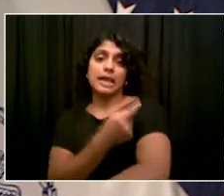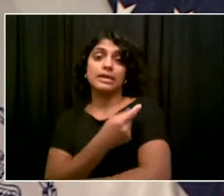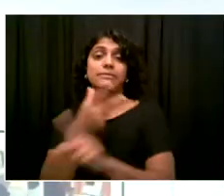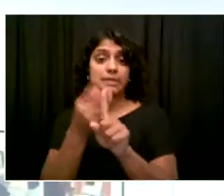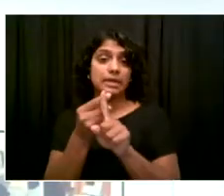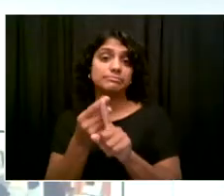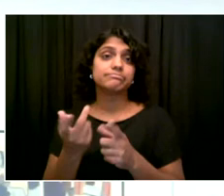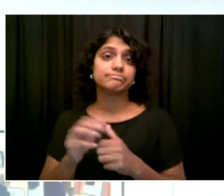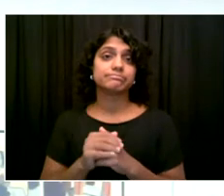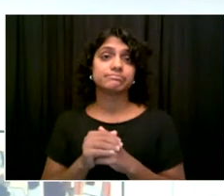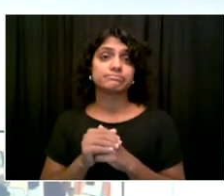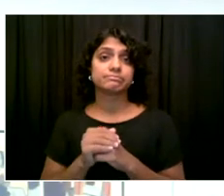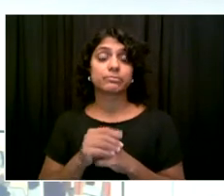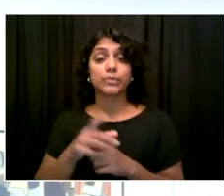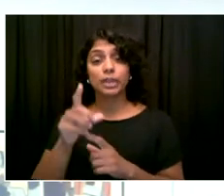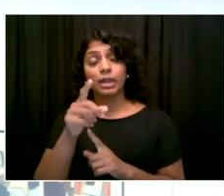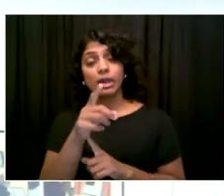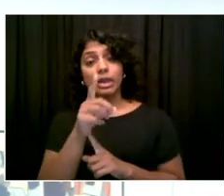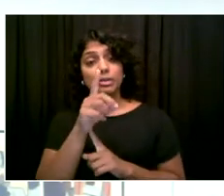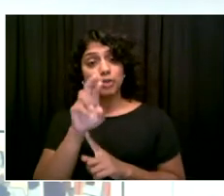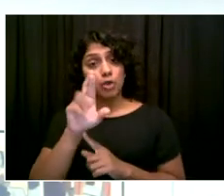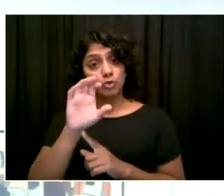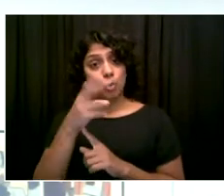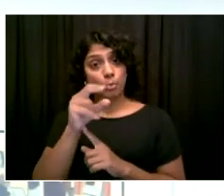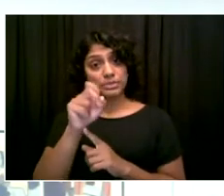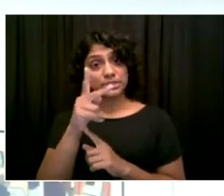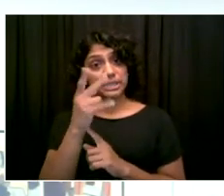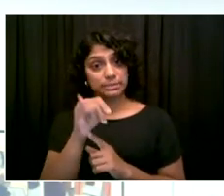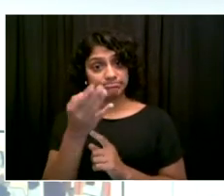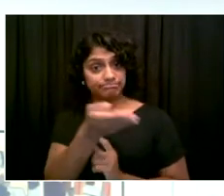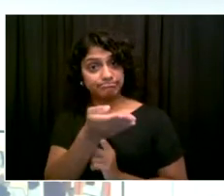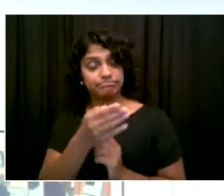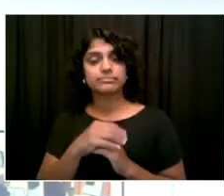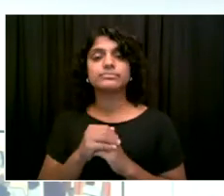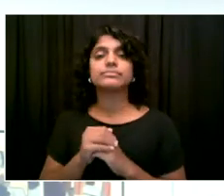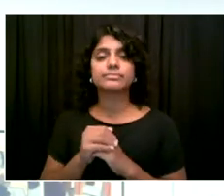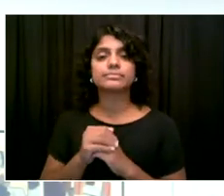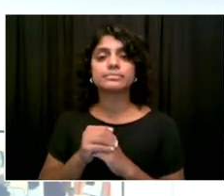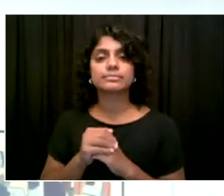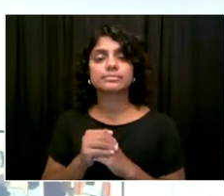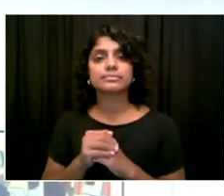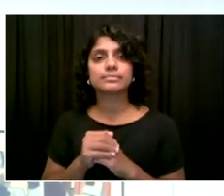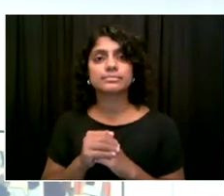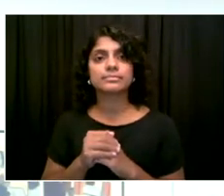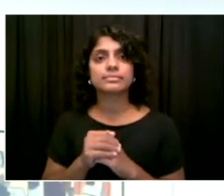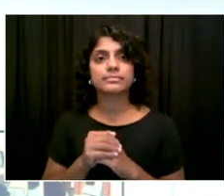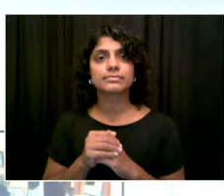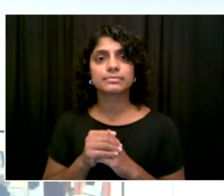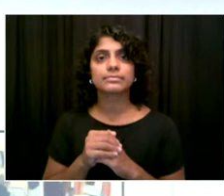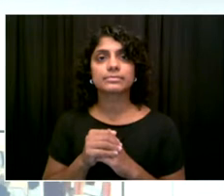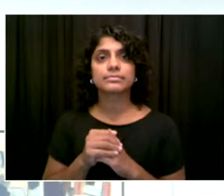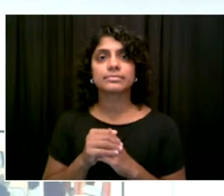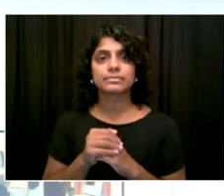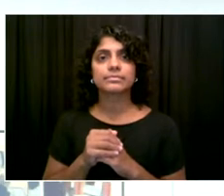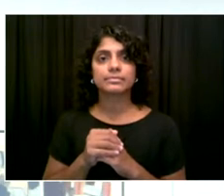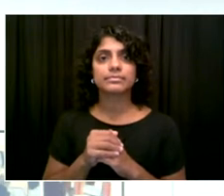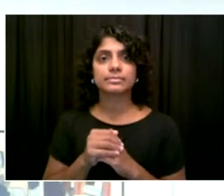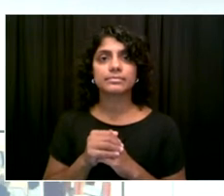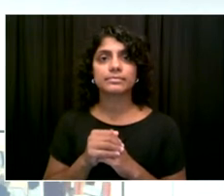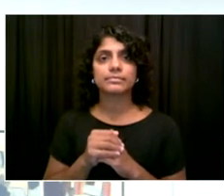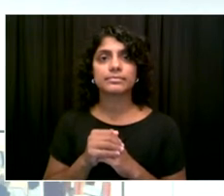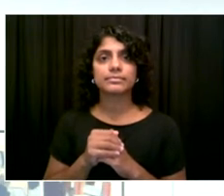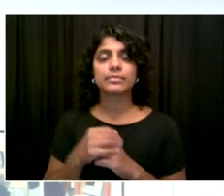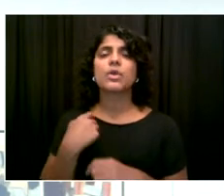your question, Steve, directly, no, we do not resign ourselves because we have the chance to save more lives and prevent more